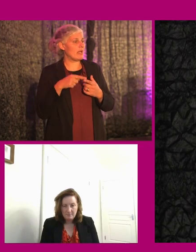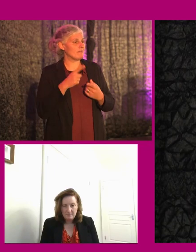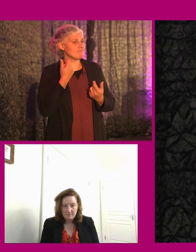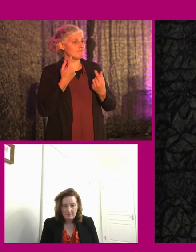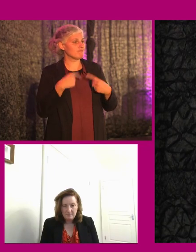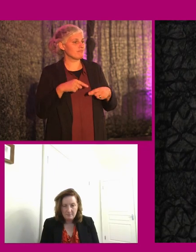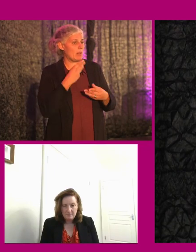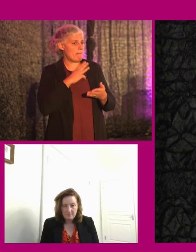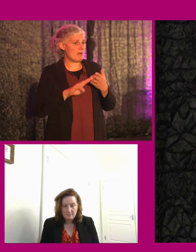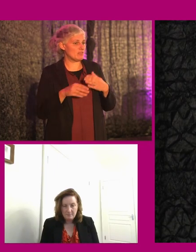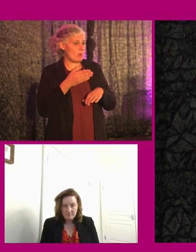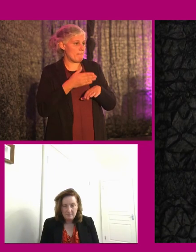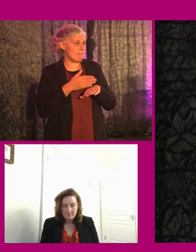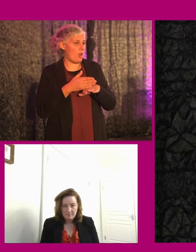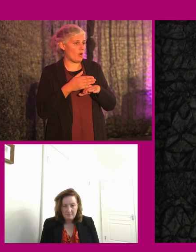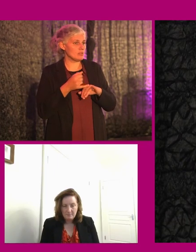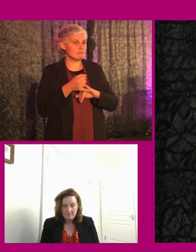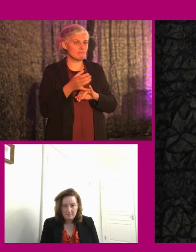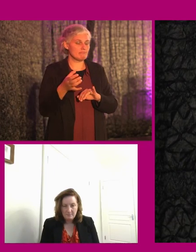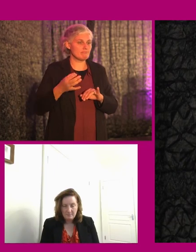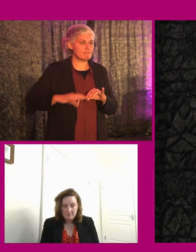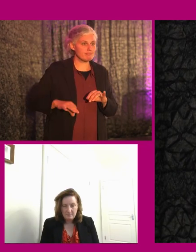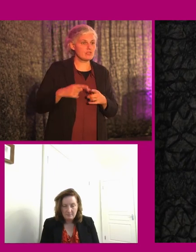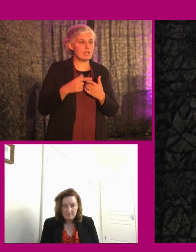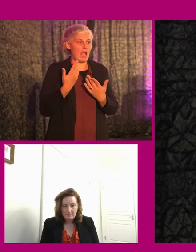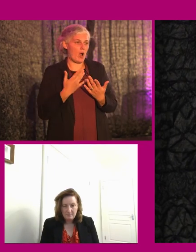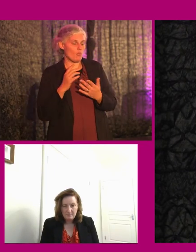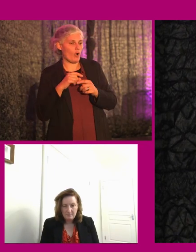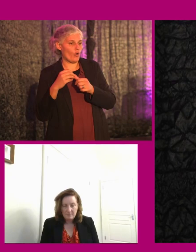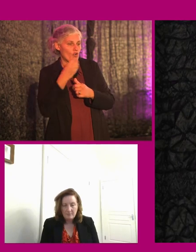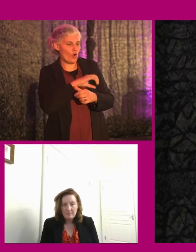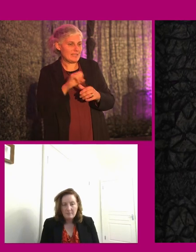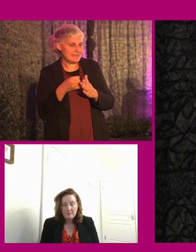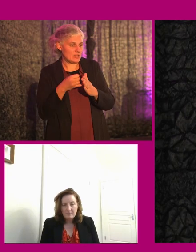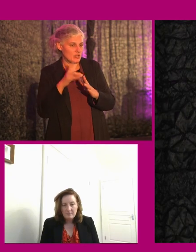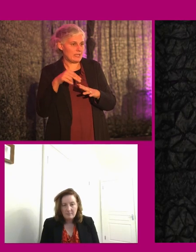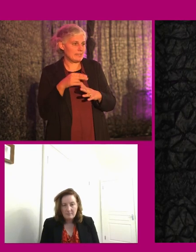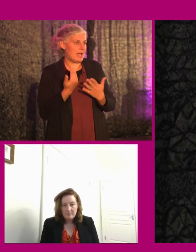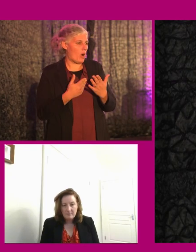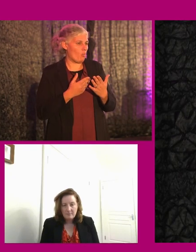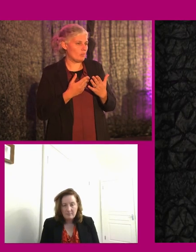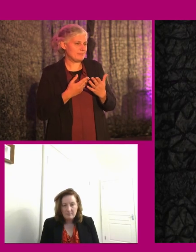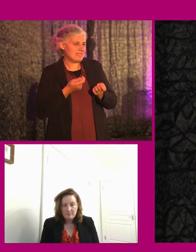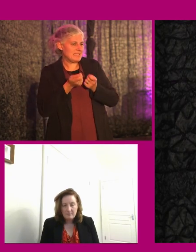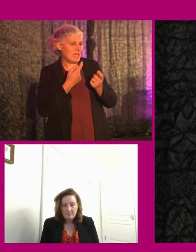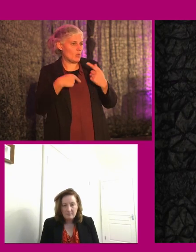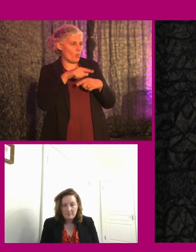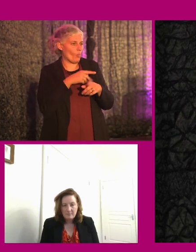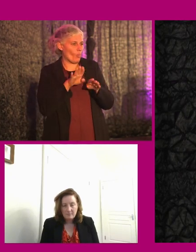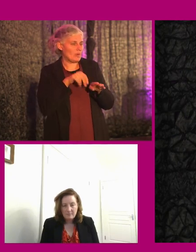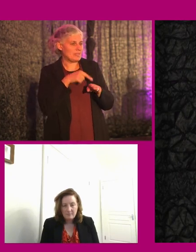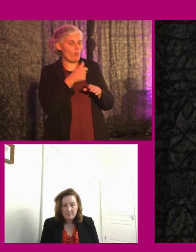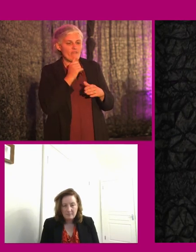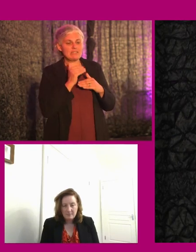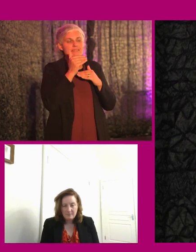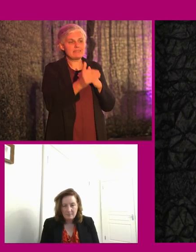employers out there who understand the benefit of having this talent in their organizations, but don't know how to go about it or what their first step would